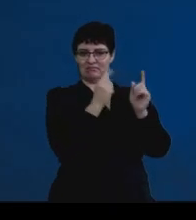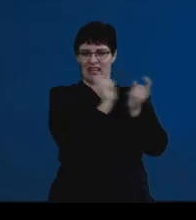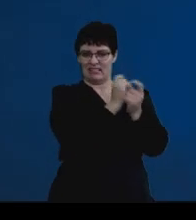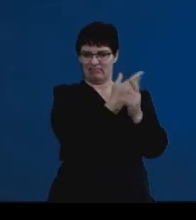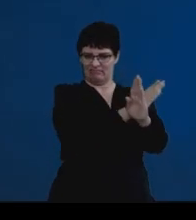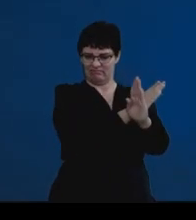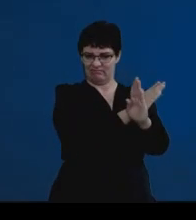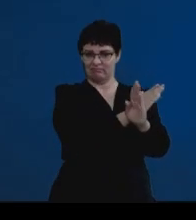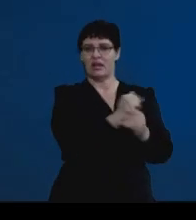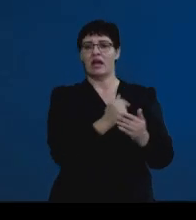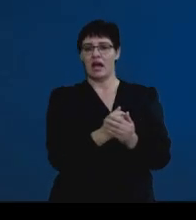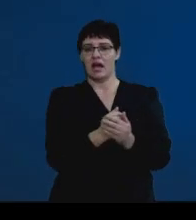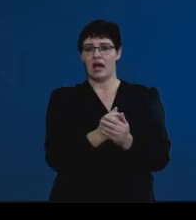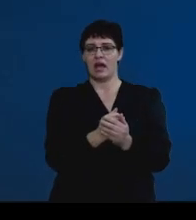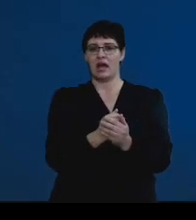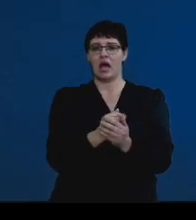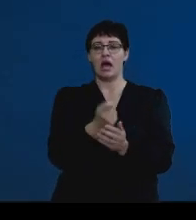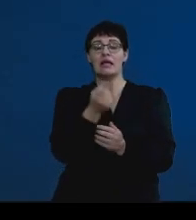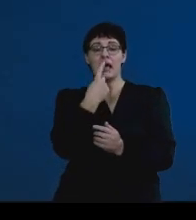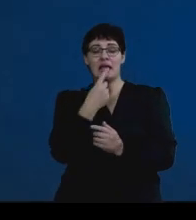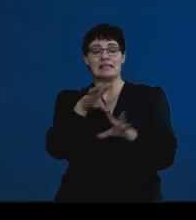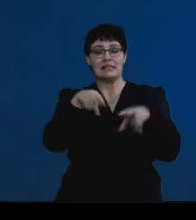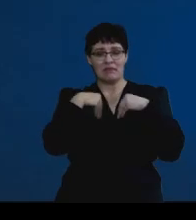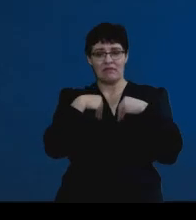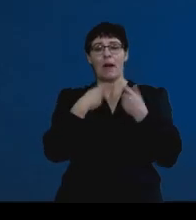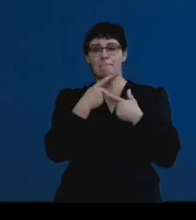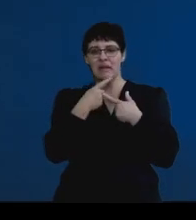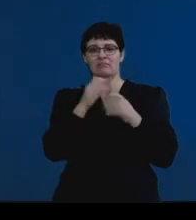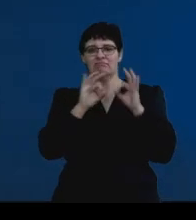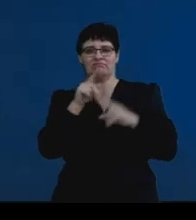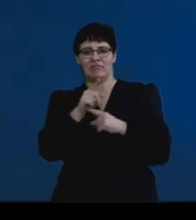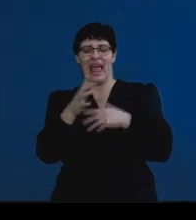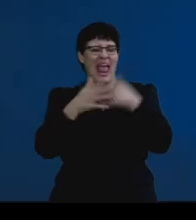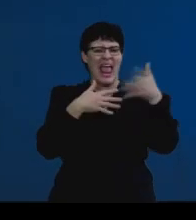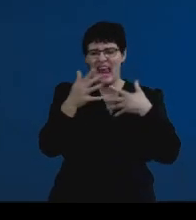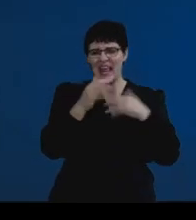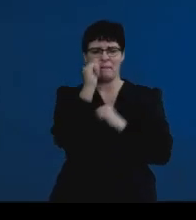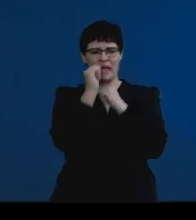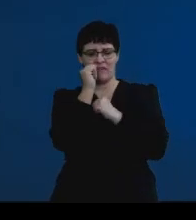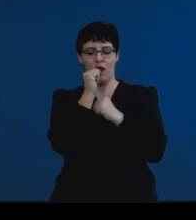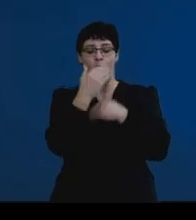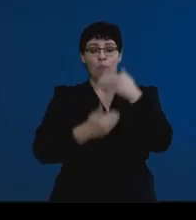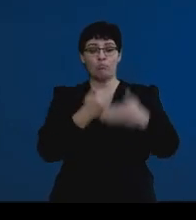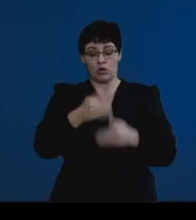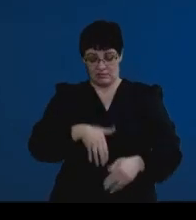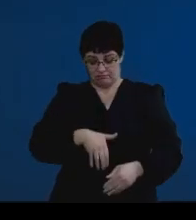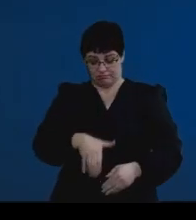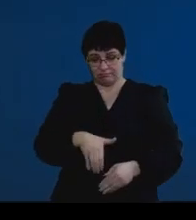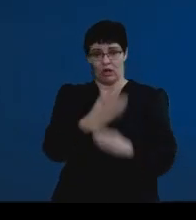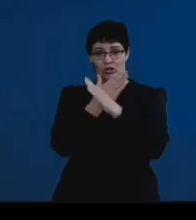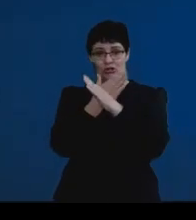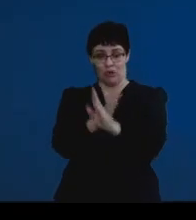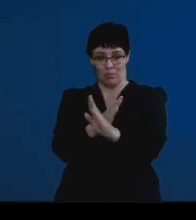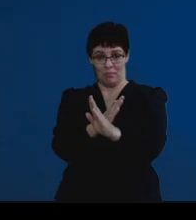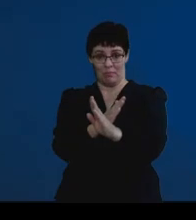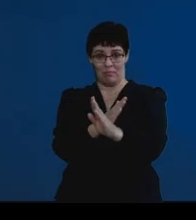the process of the sperm and the egg fusing. So, any mechanism that stops the process of conception is regarded